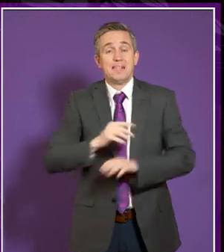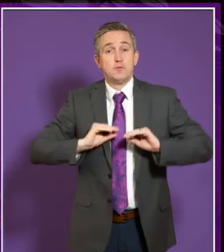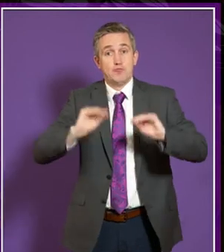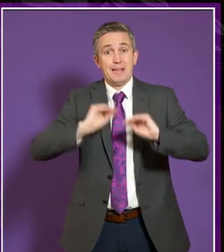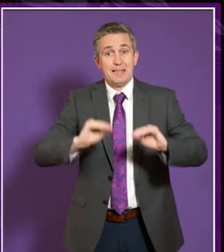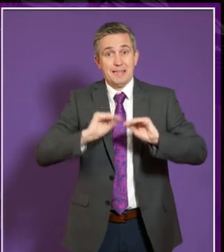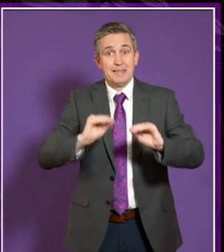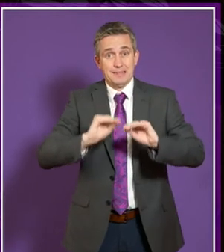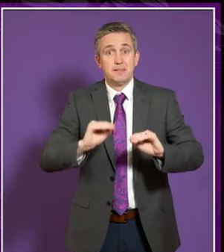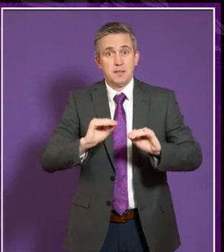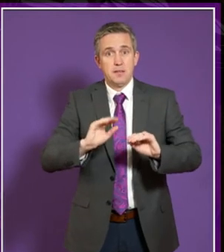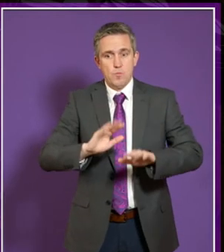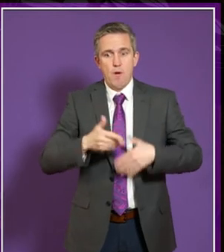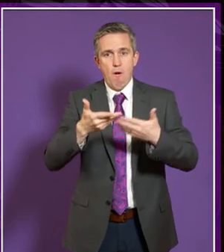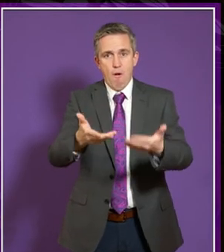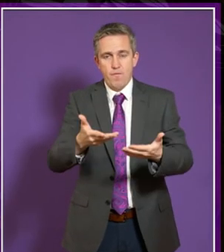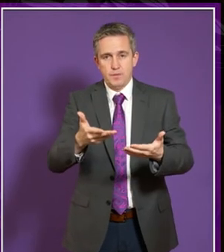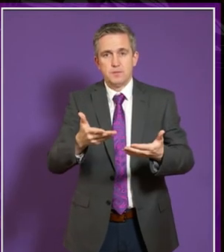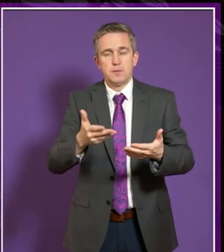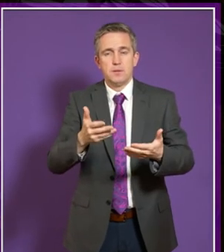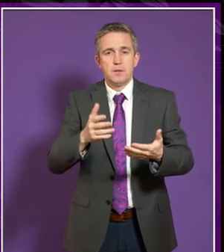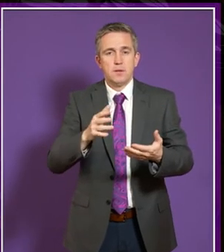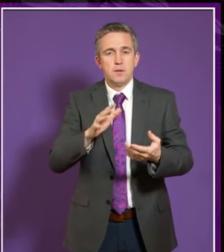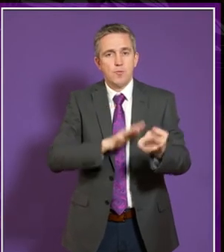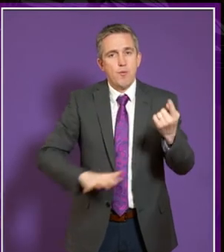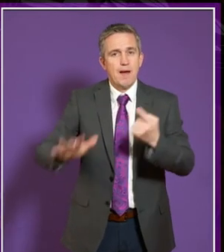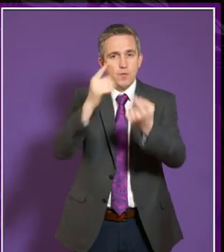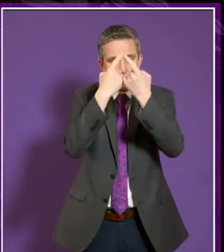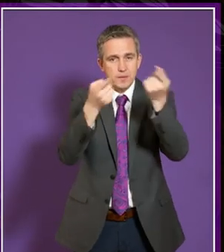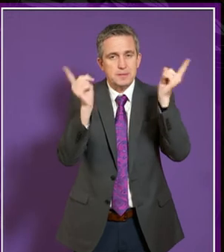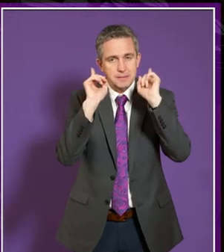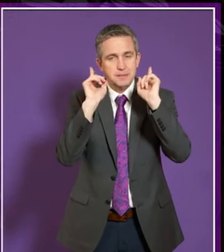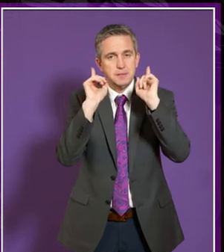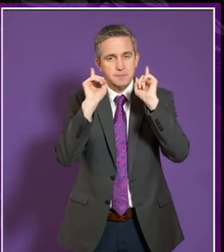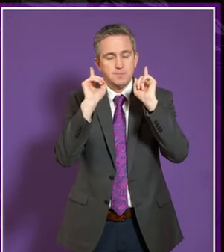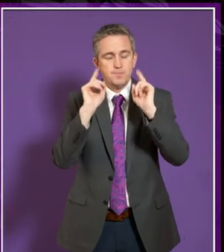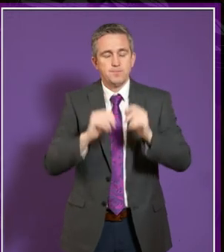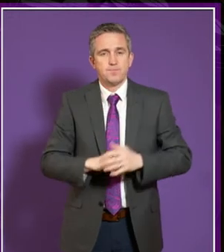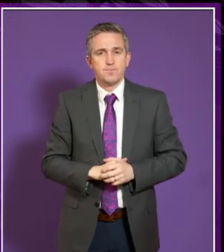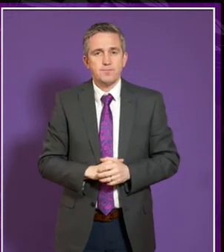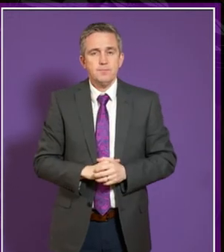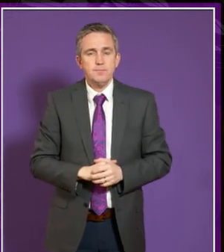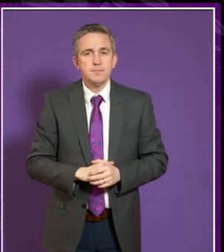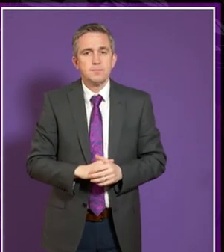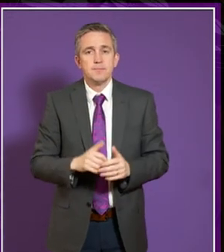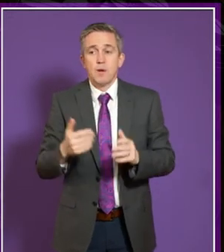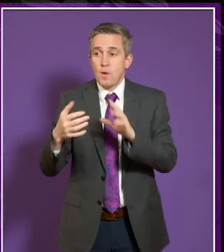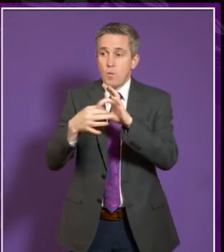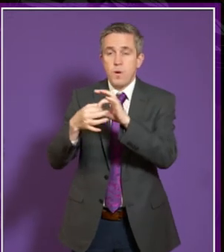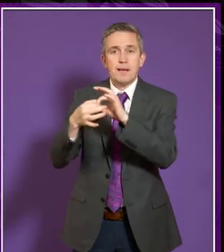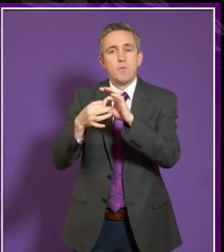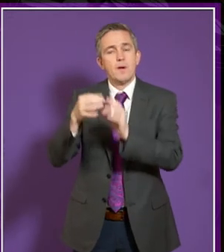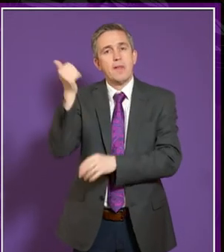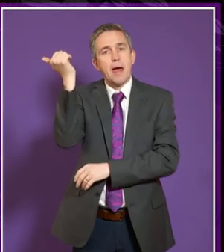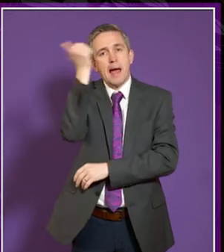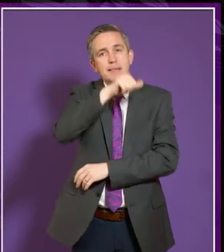out across the um across the whole university and we are working with academic departments